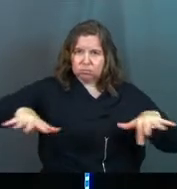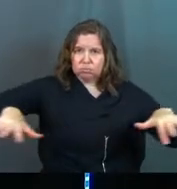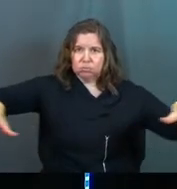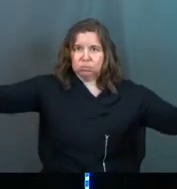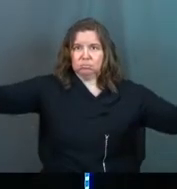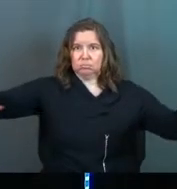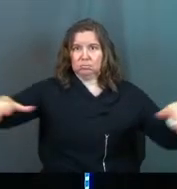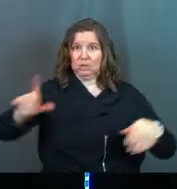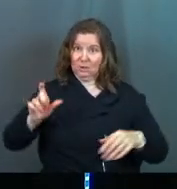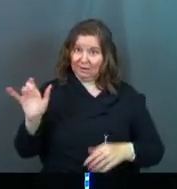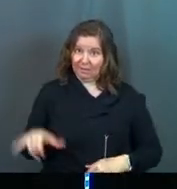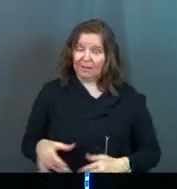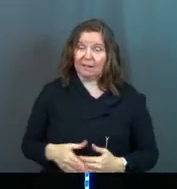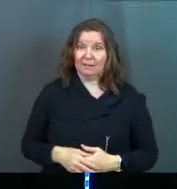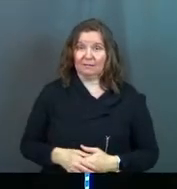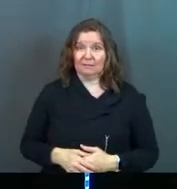need.